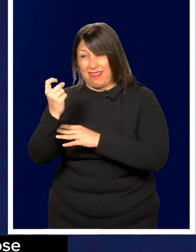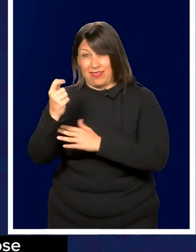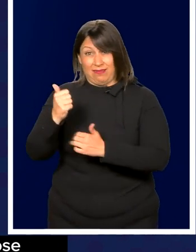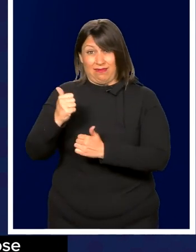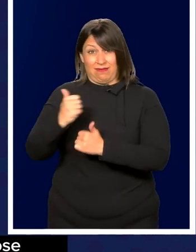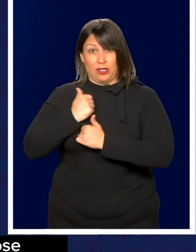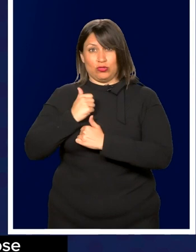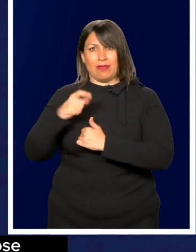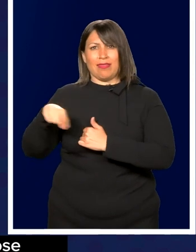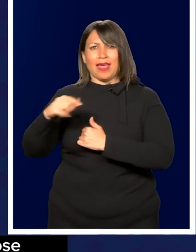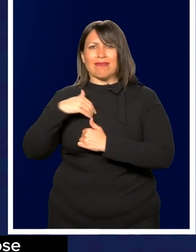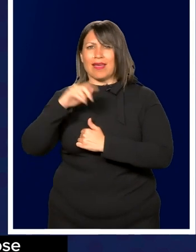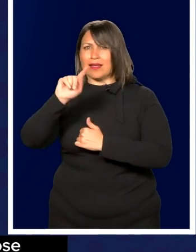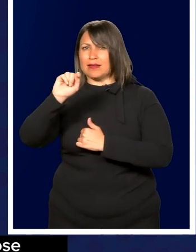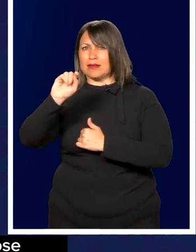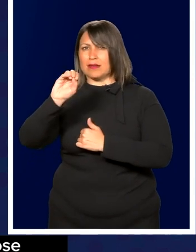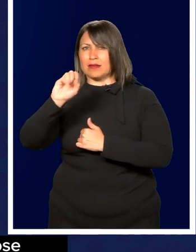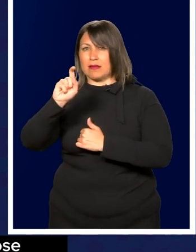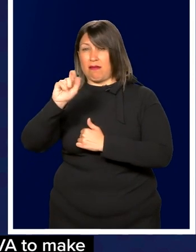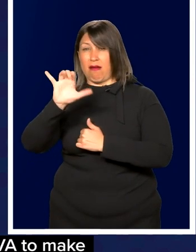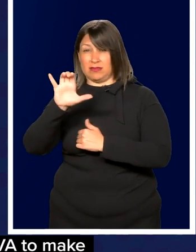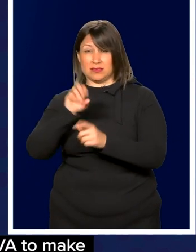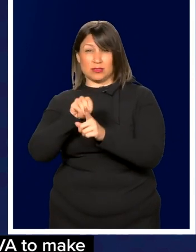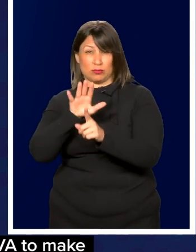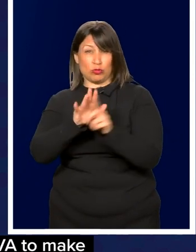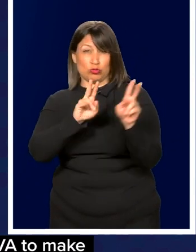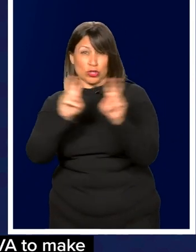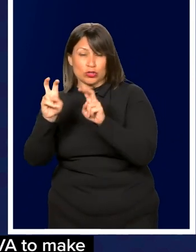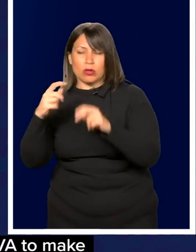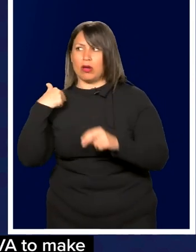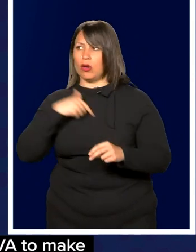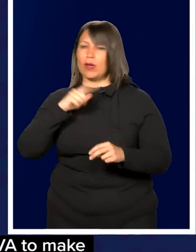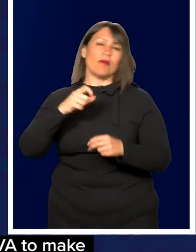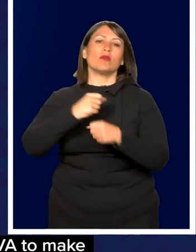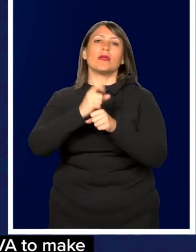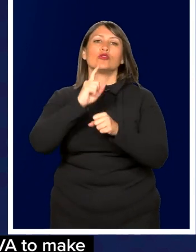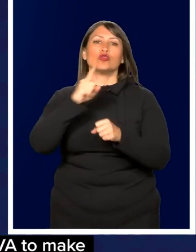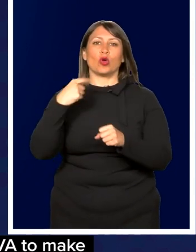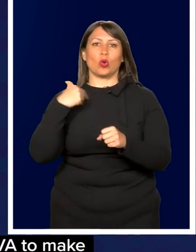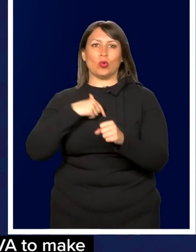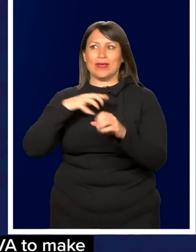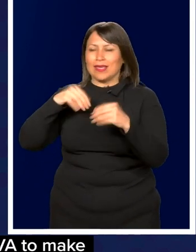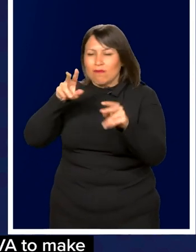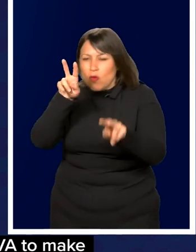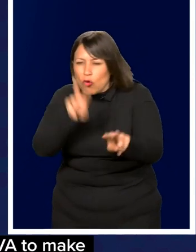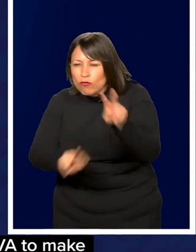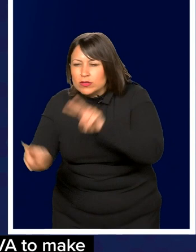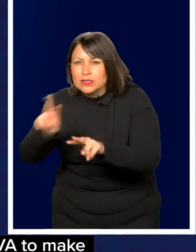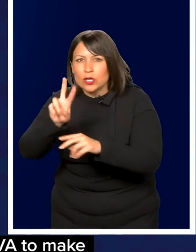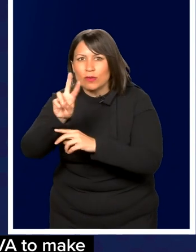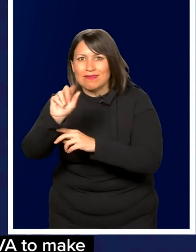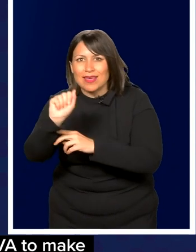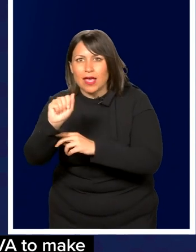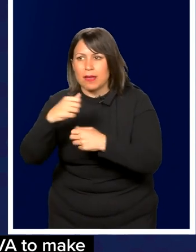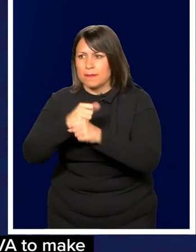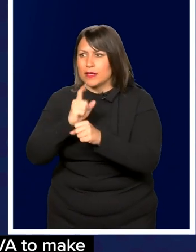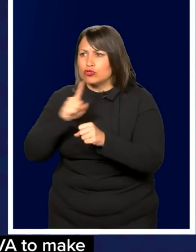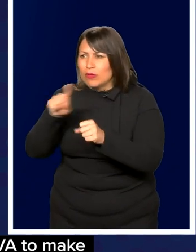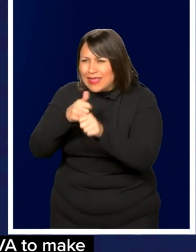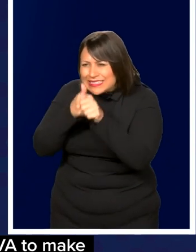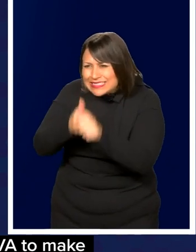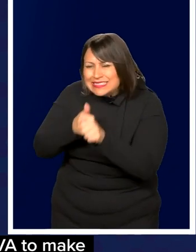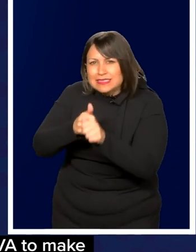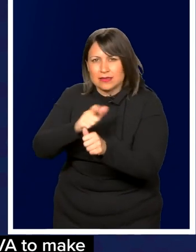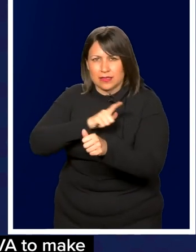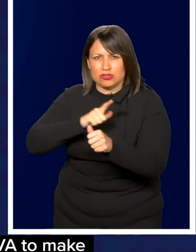veterans who have had toxic exposure issues. We've got to make sure we give oversight to the VA to make sure that they're